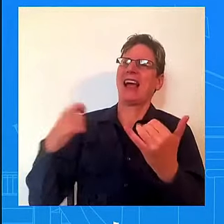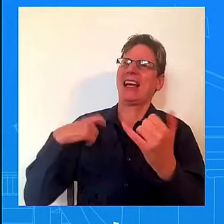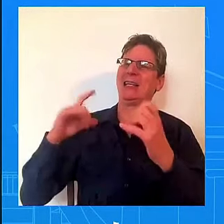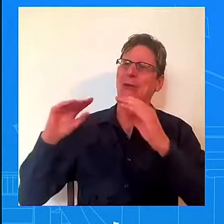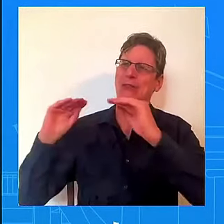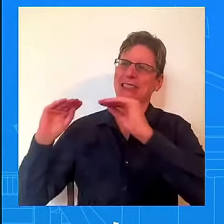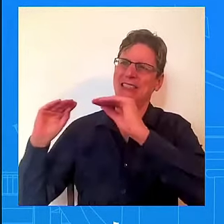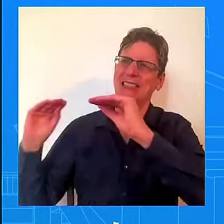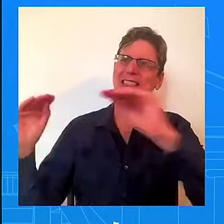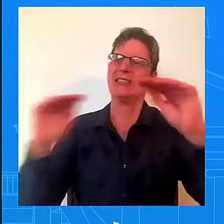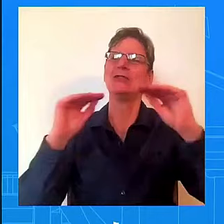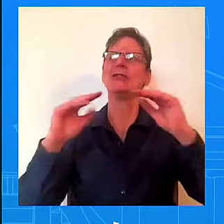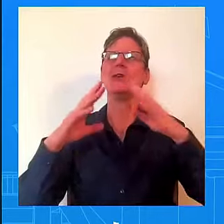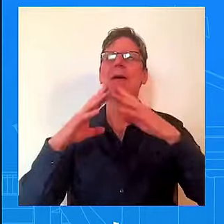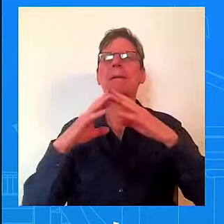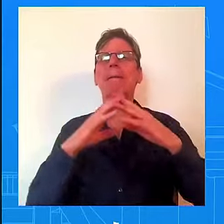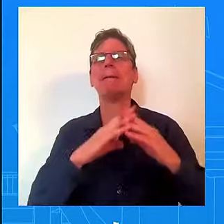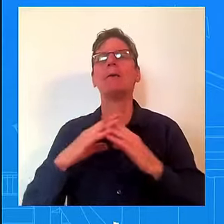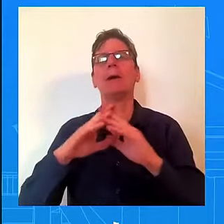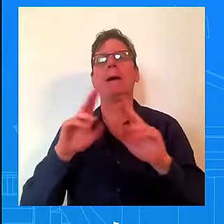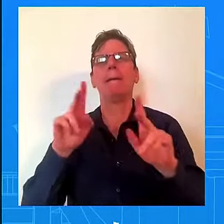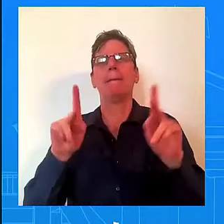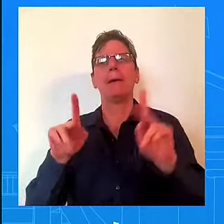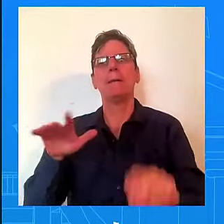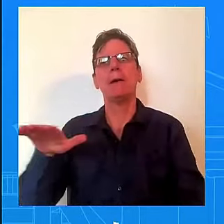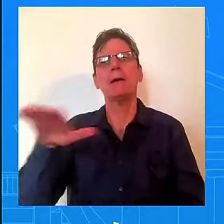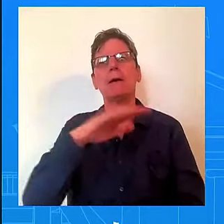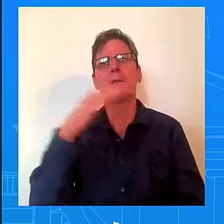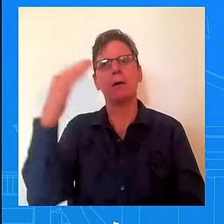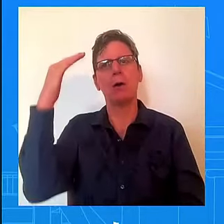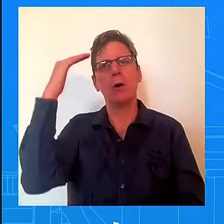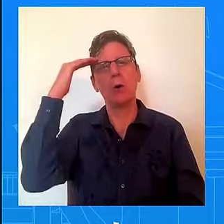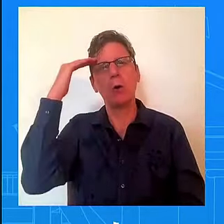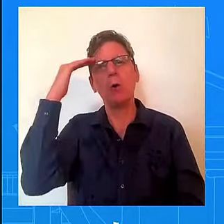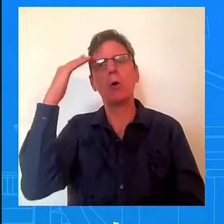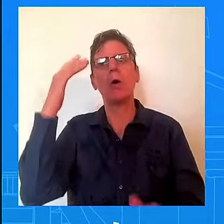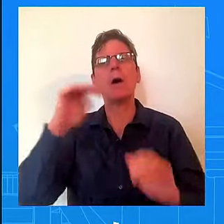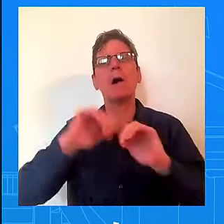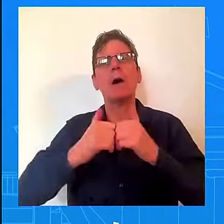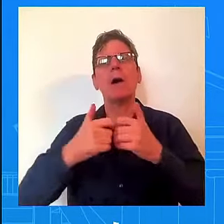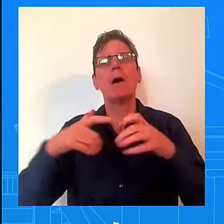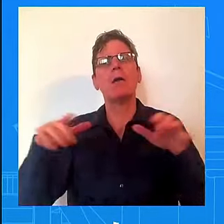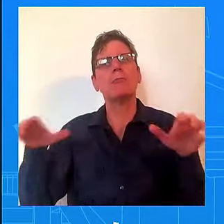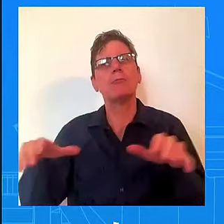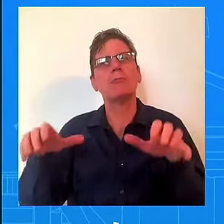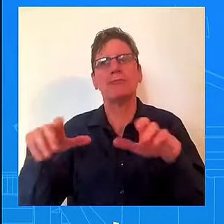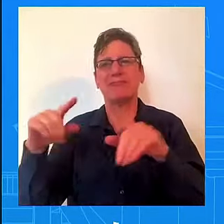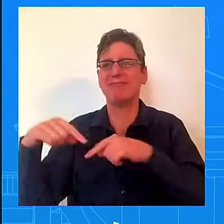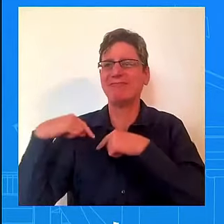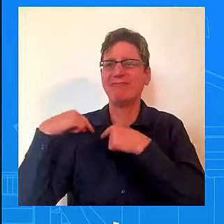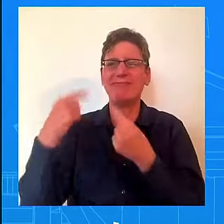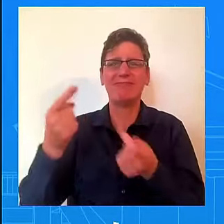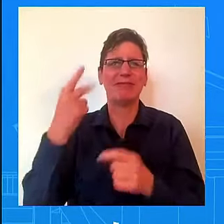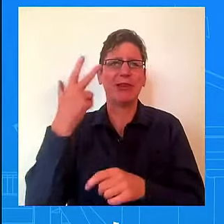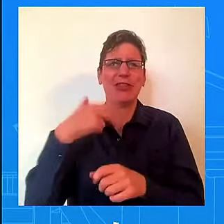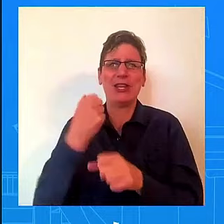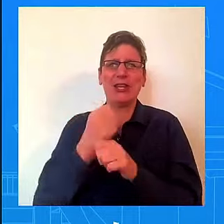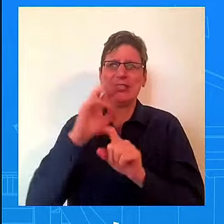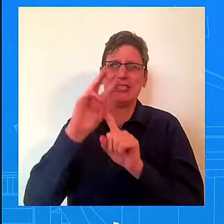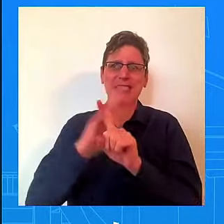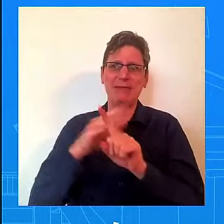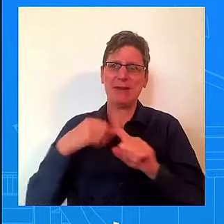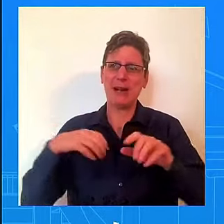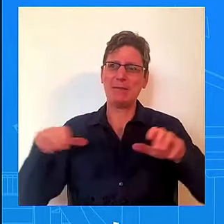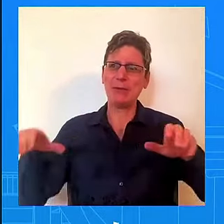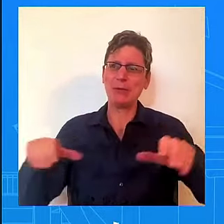has done. And this is what we've been doing the three and a half years. Yes, we're talking about Wisconsin. We're talking about Michigan. And obviously, the President was